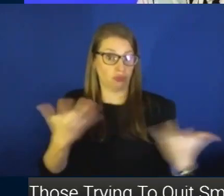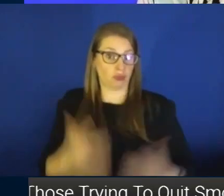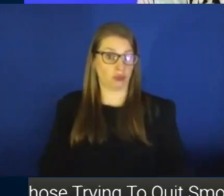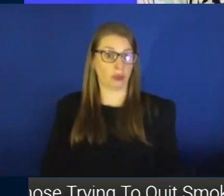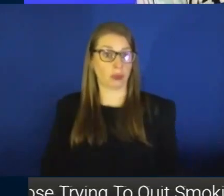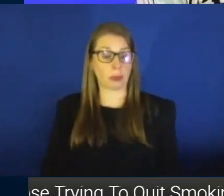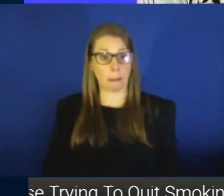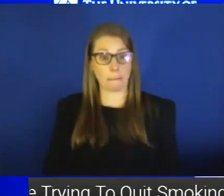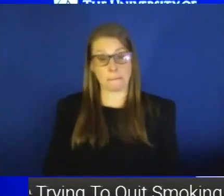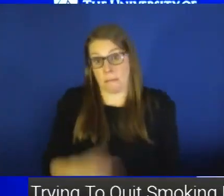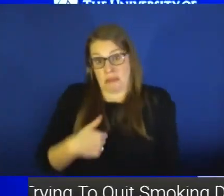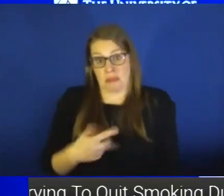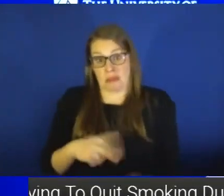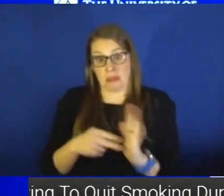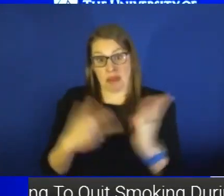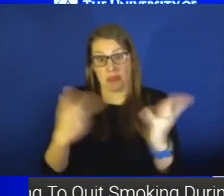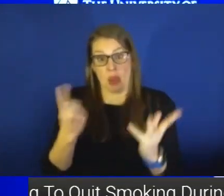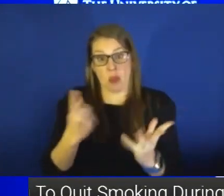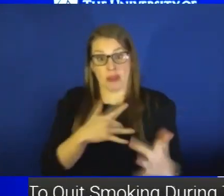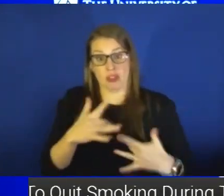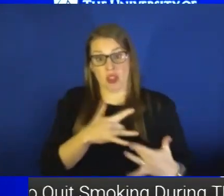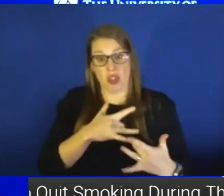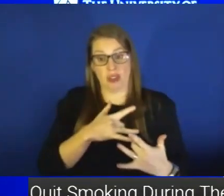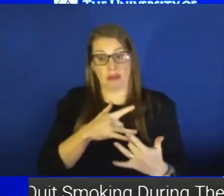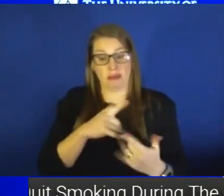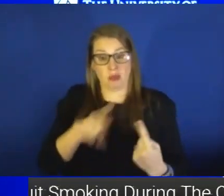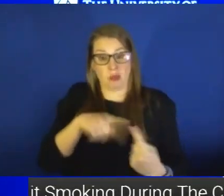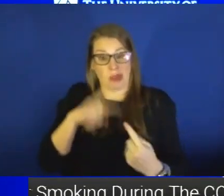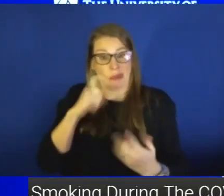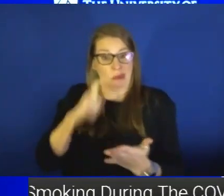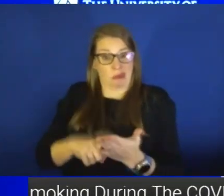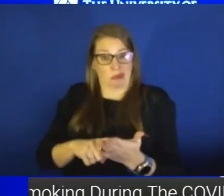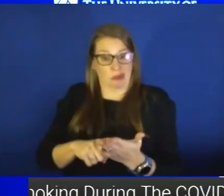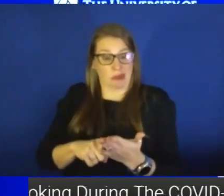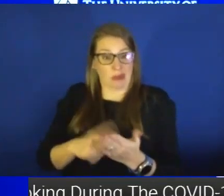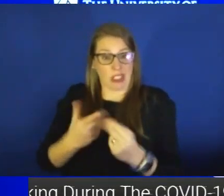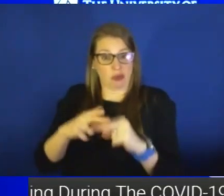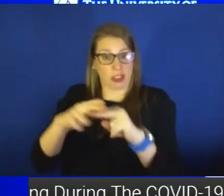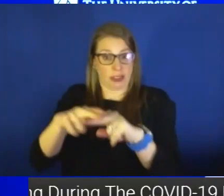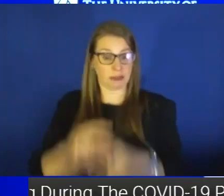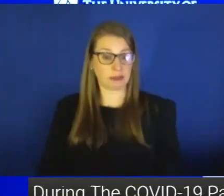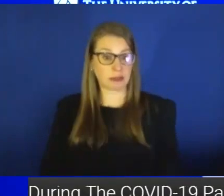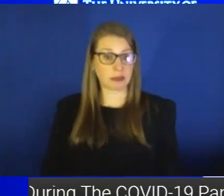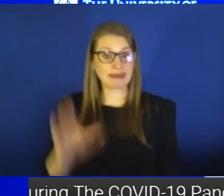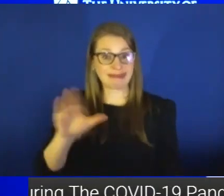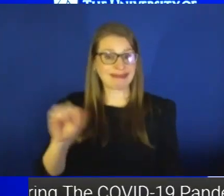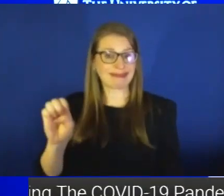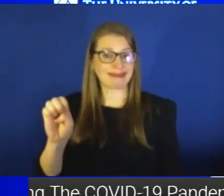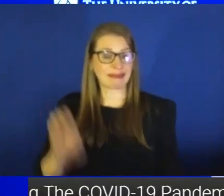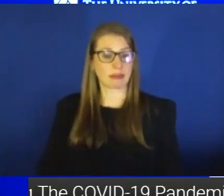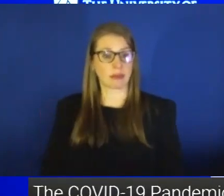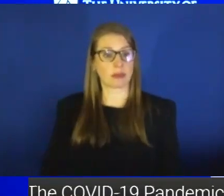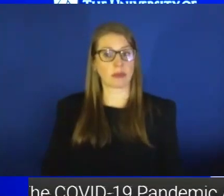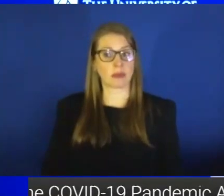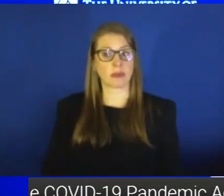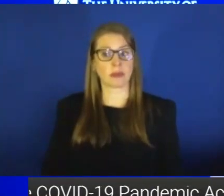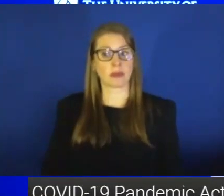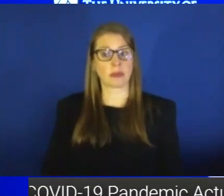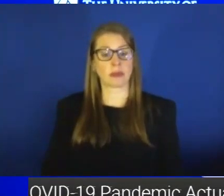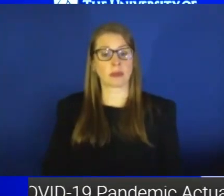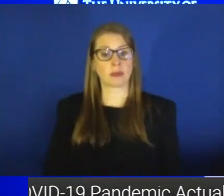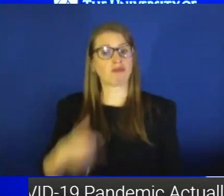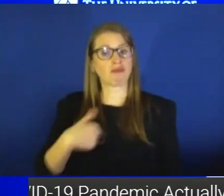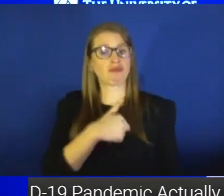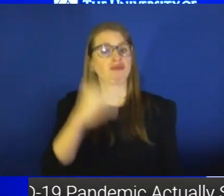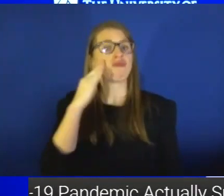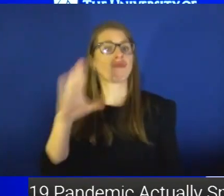I mean, I think we always have concern when we see increases, you know, increasing cases. We know that with increasing cases,